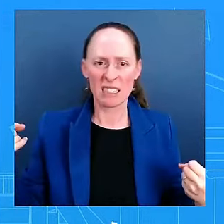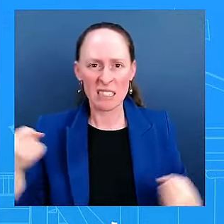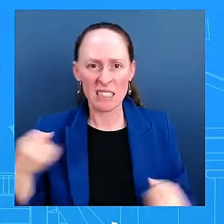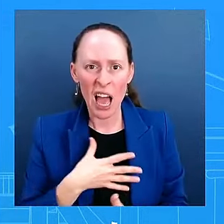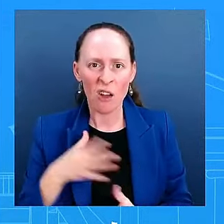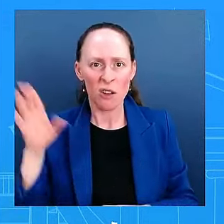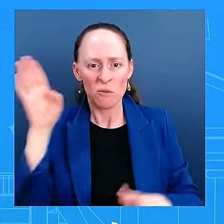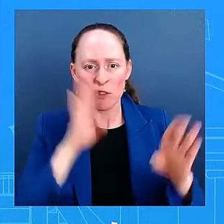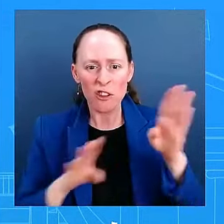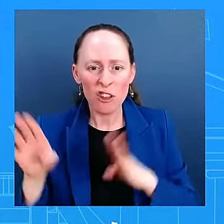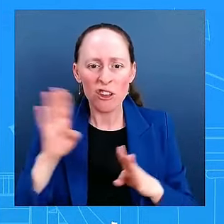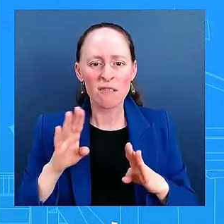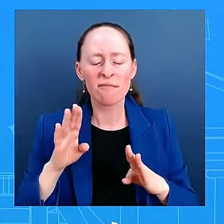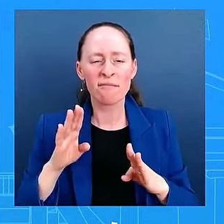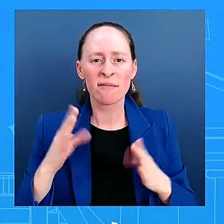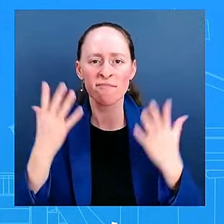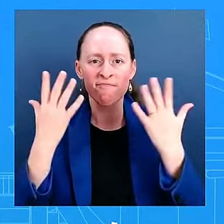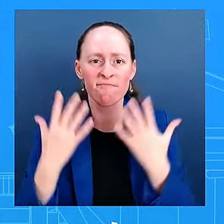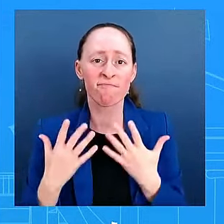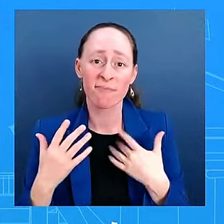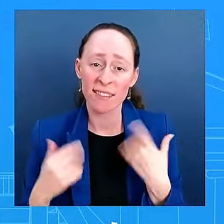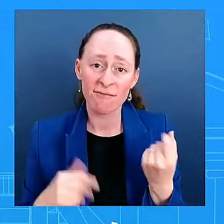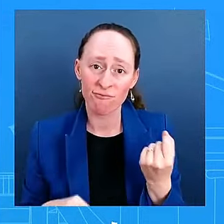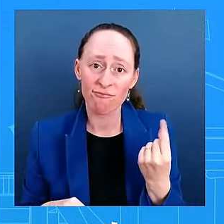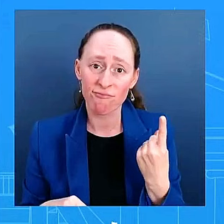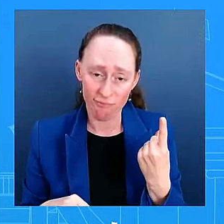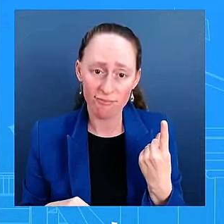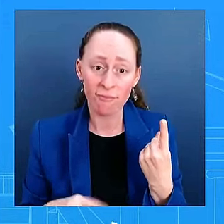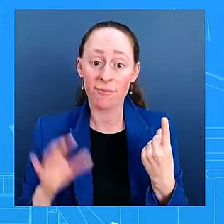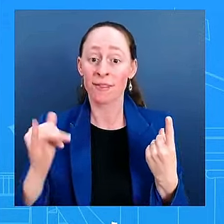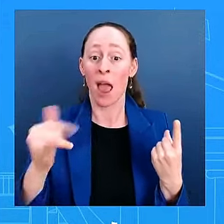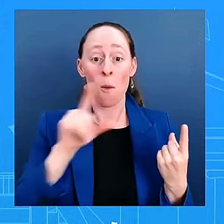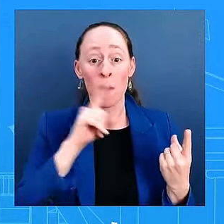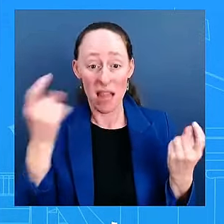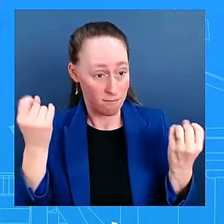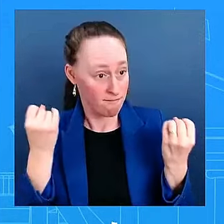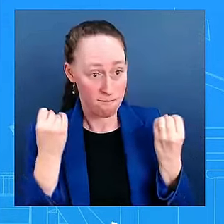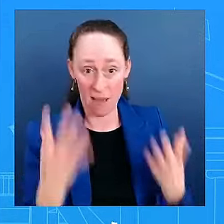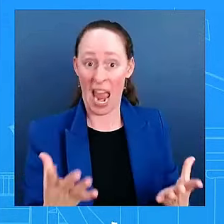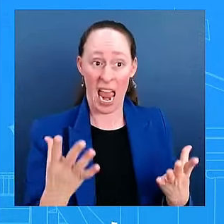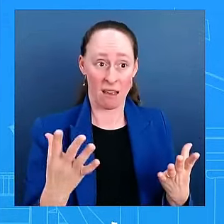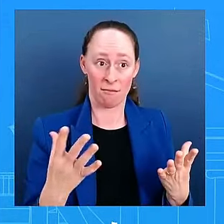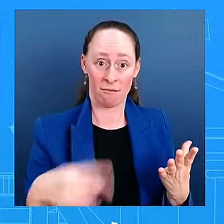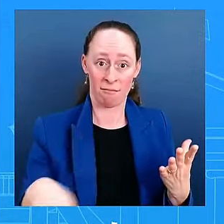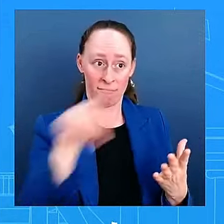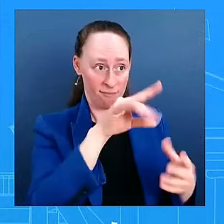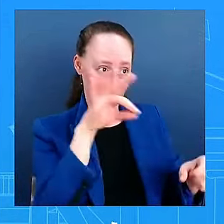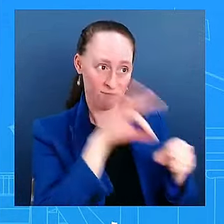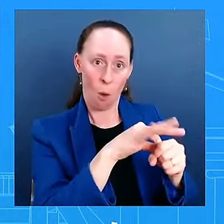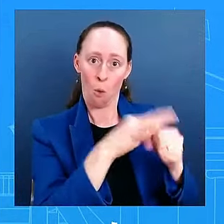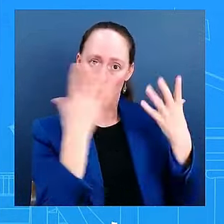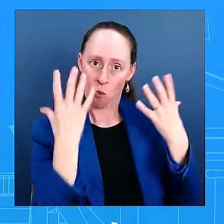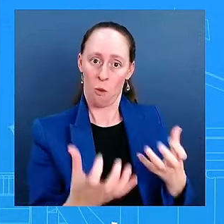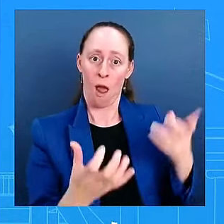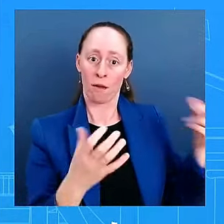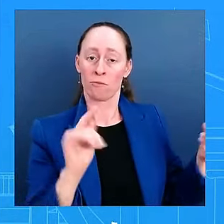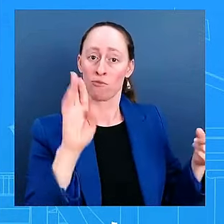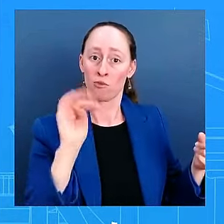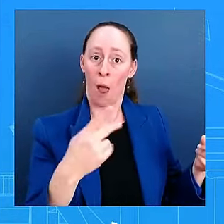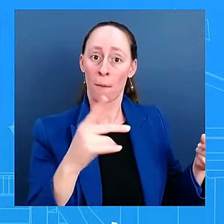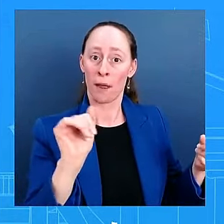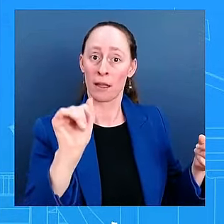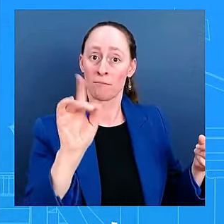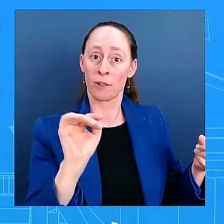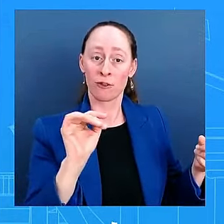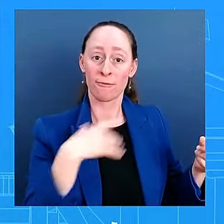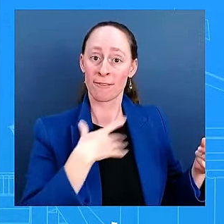voted, and so we're going to respect that. I don't have anything, any new policies to speak